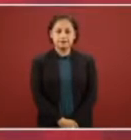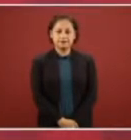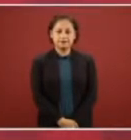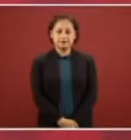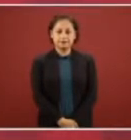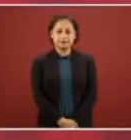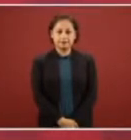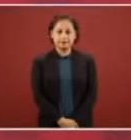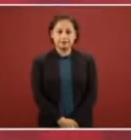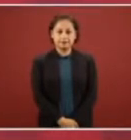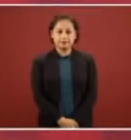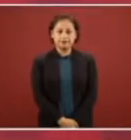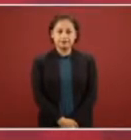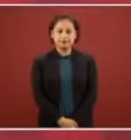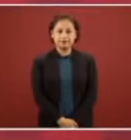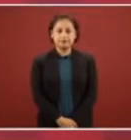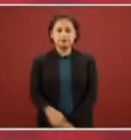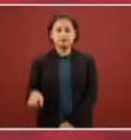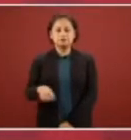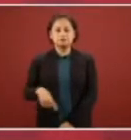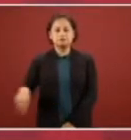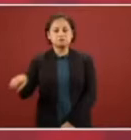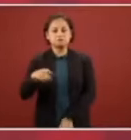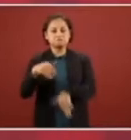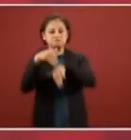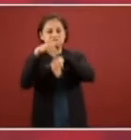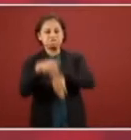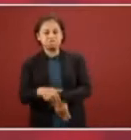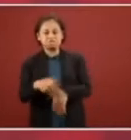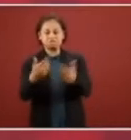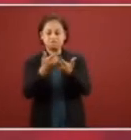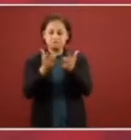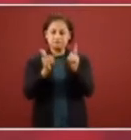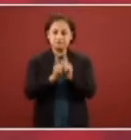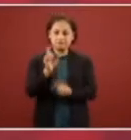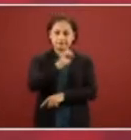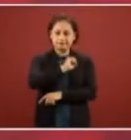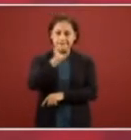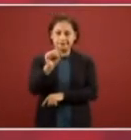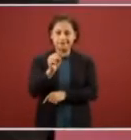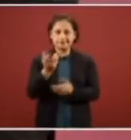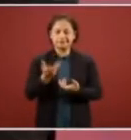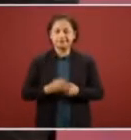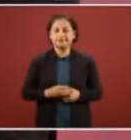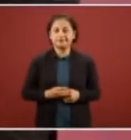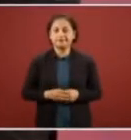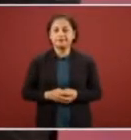una banda of a certain gang of delinquents